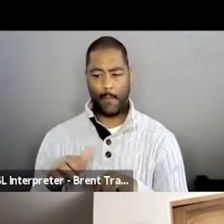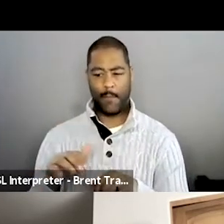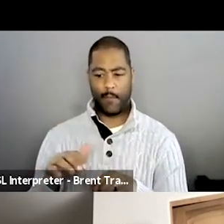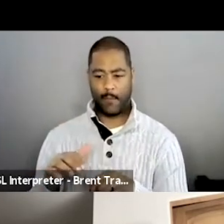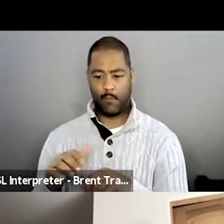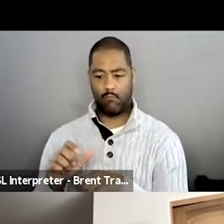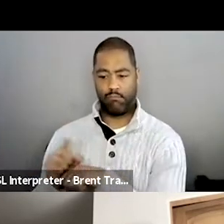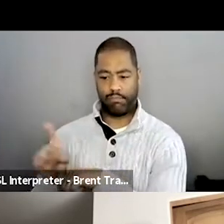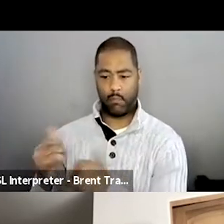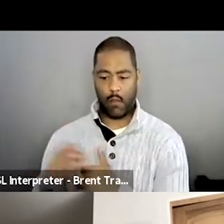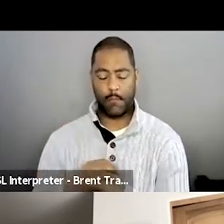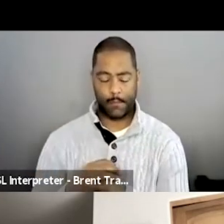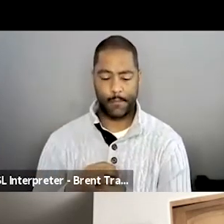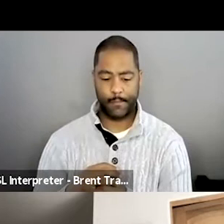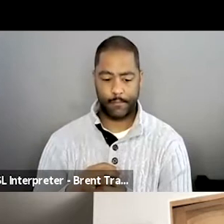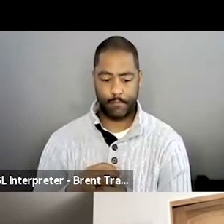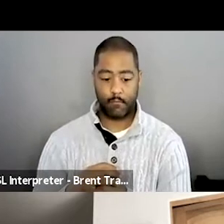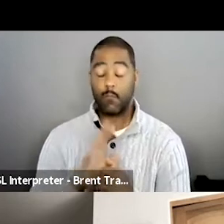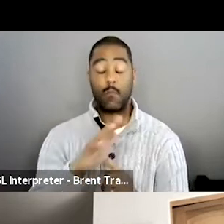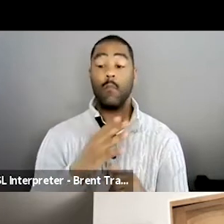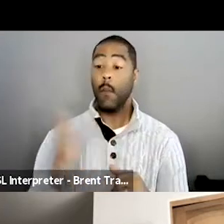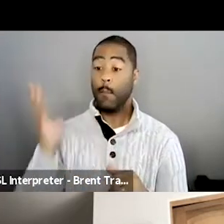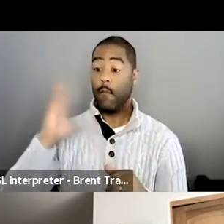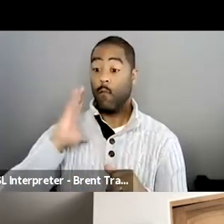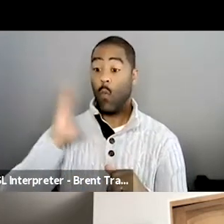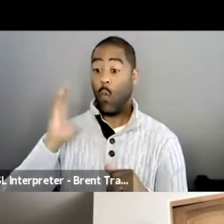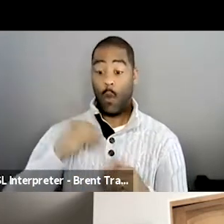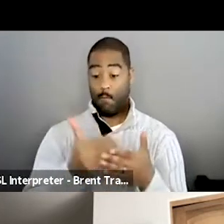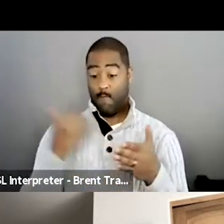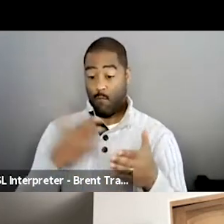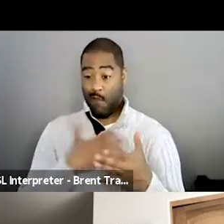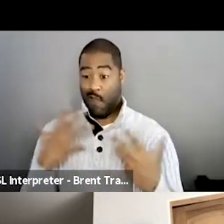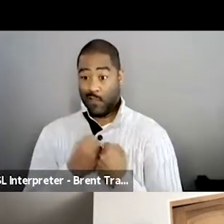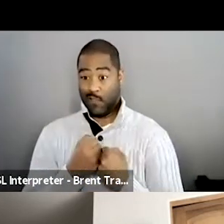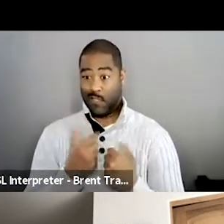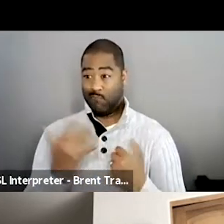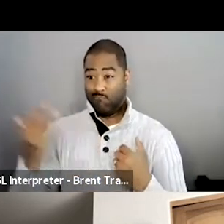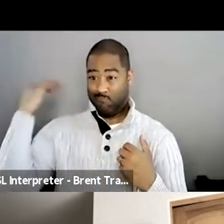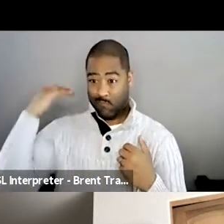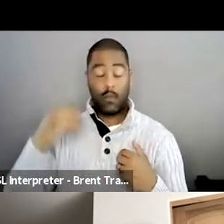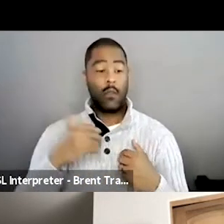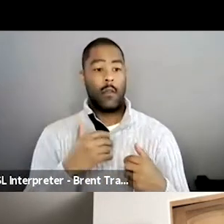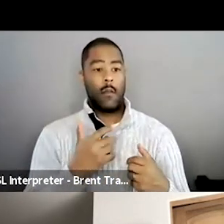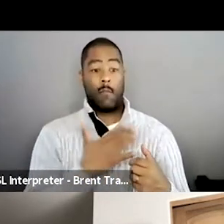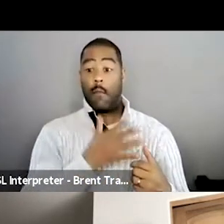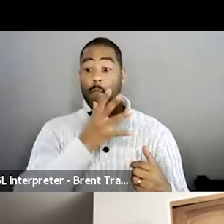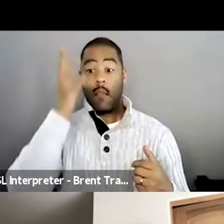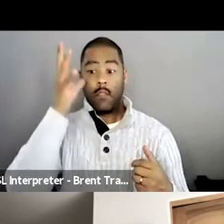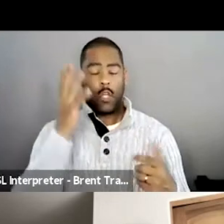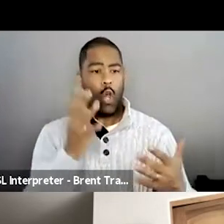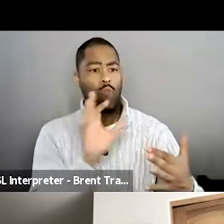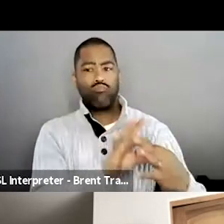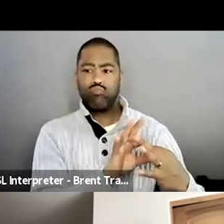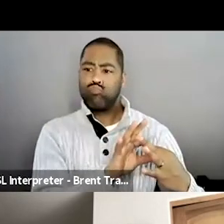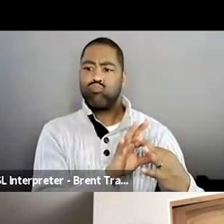It became more intimate where we were more connected with each other on